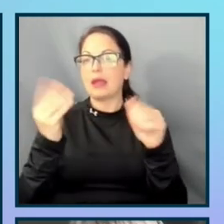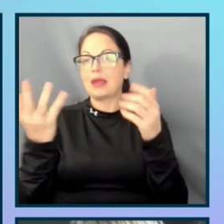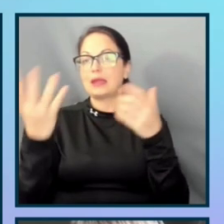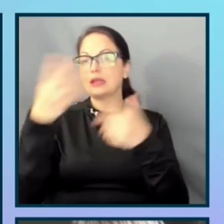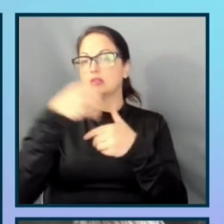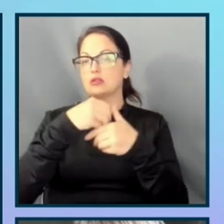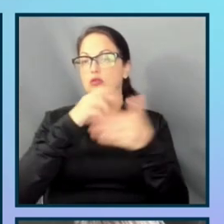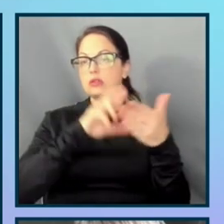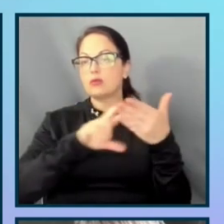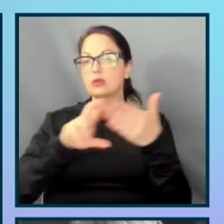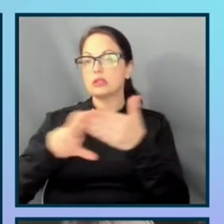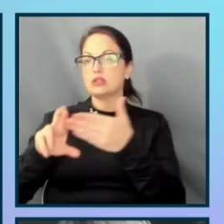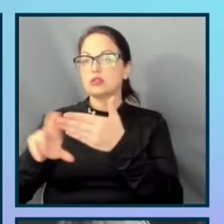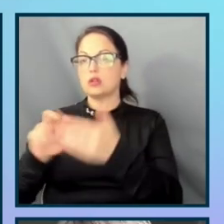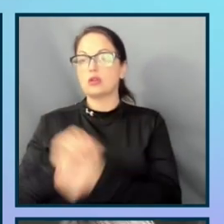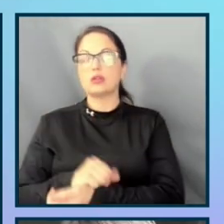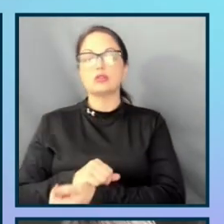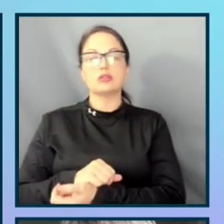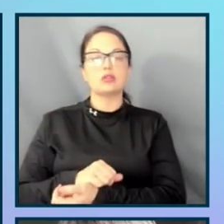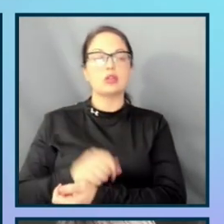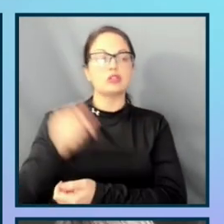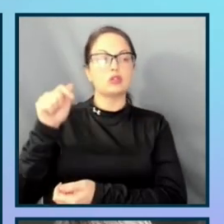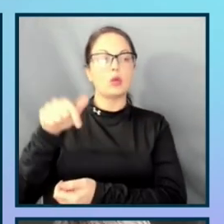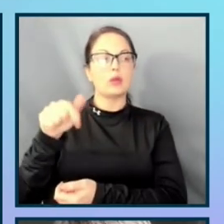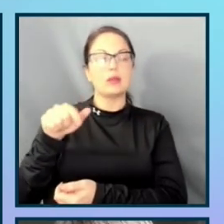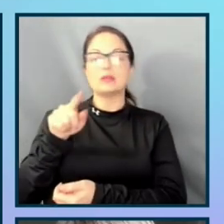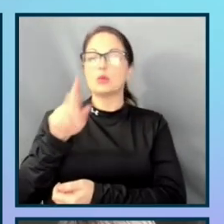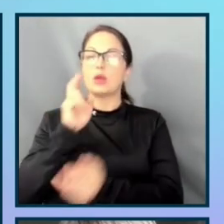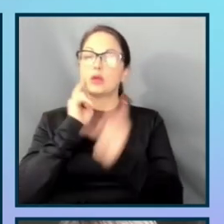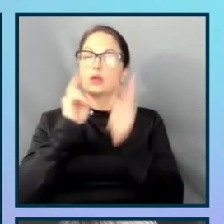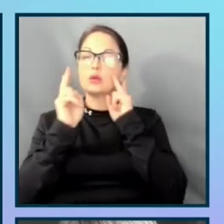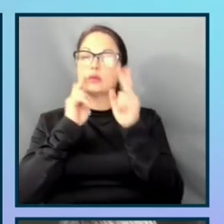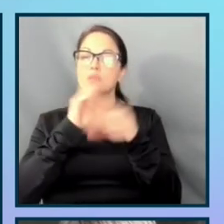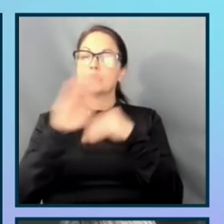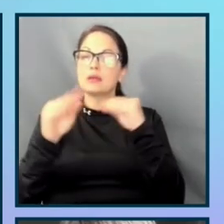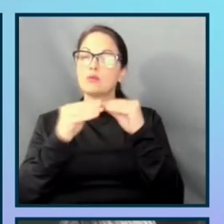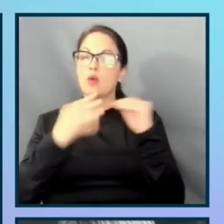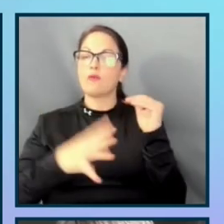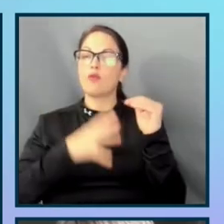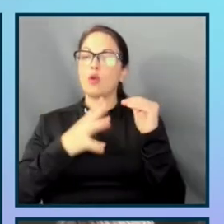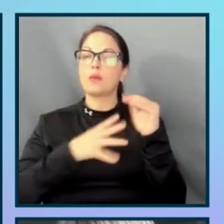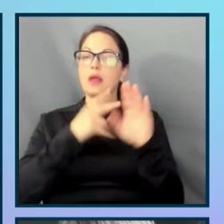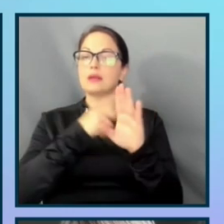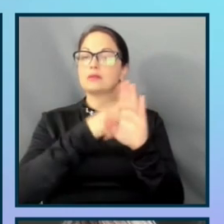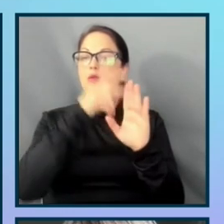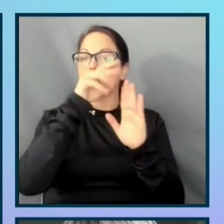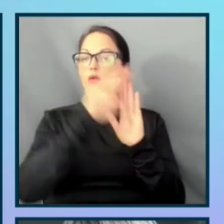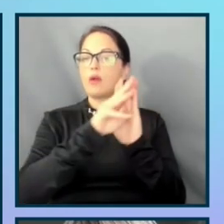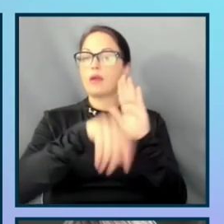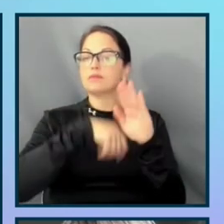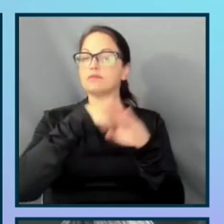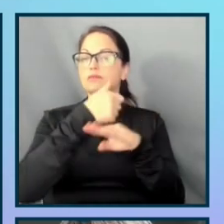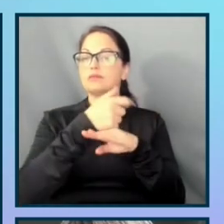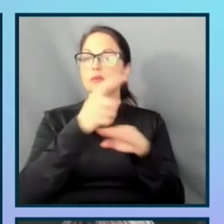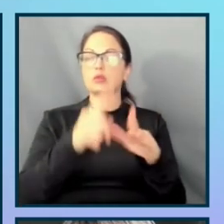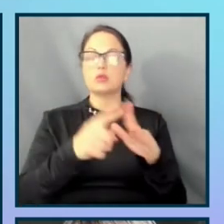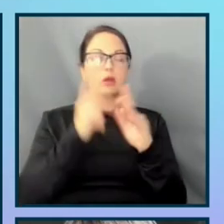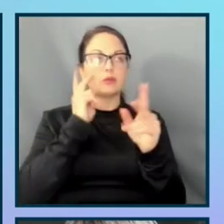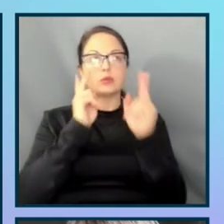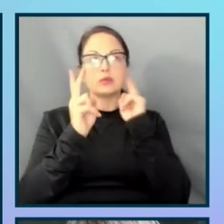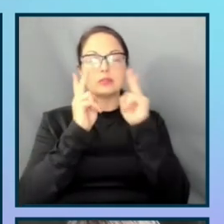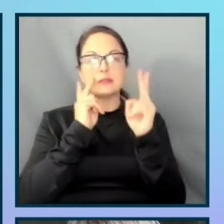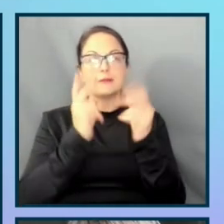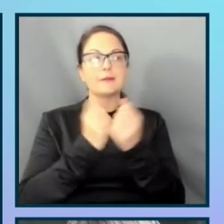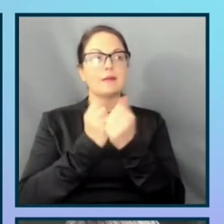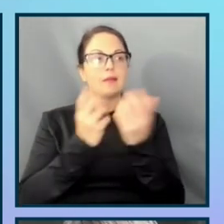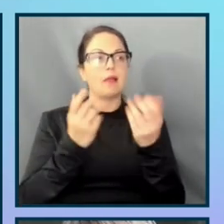research. Um, so this is when you start to see more formalized programs start to roll out. You start to see a lot of,